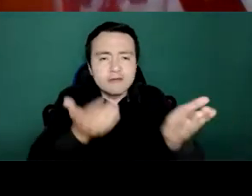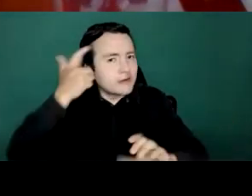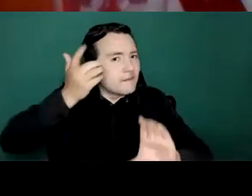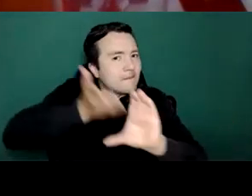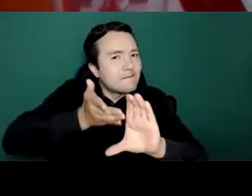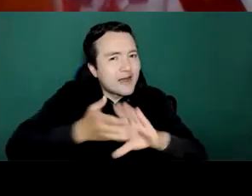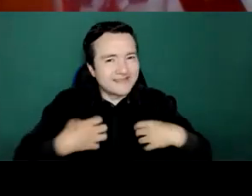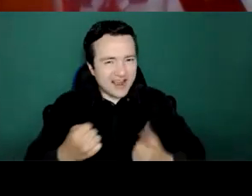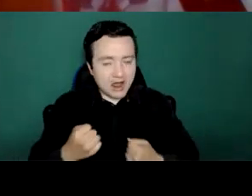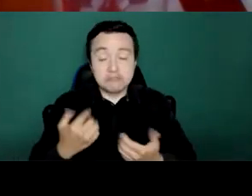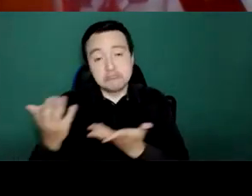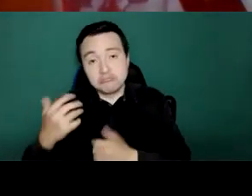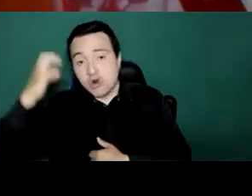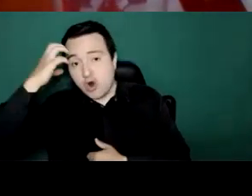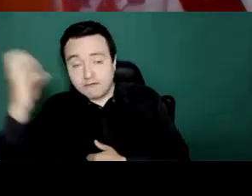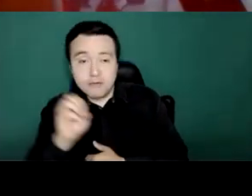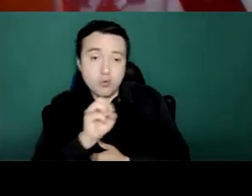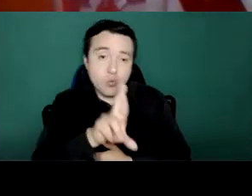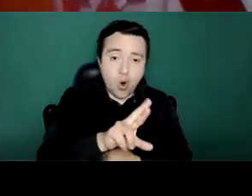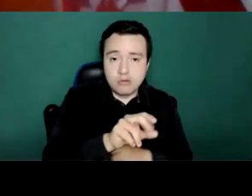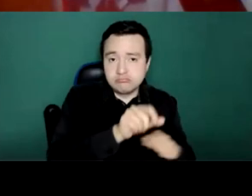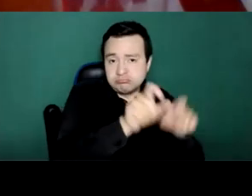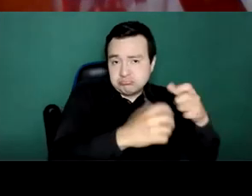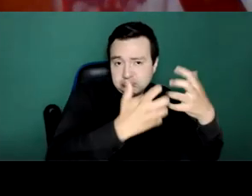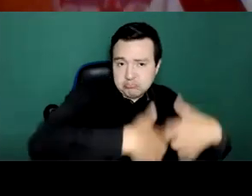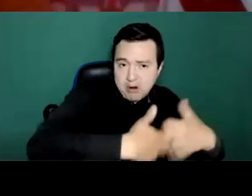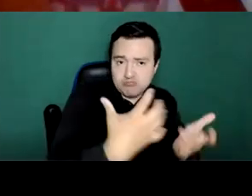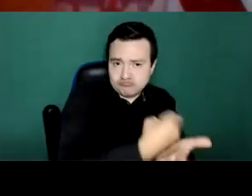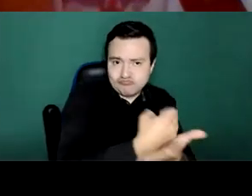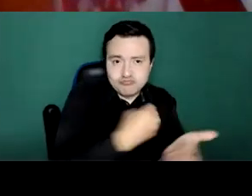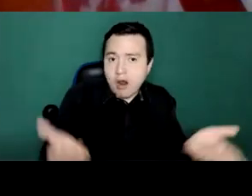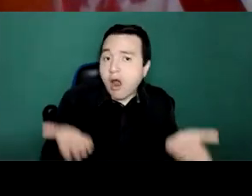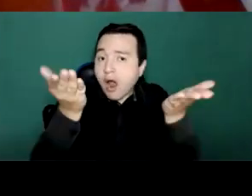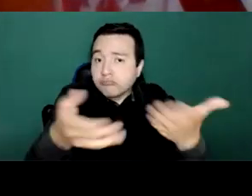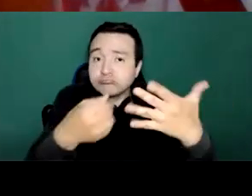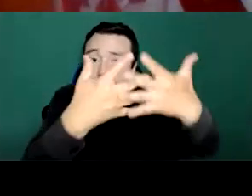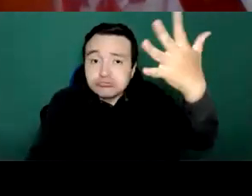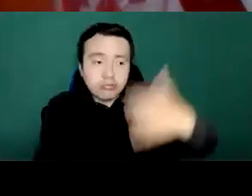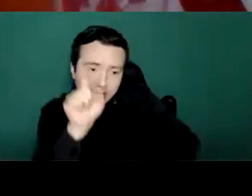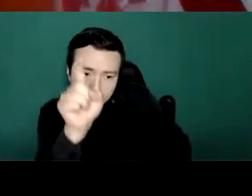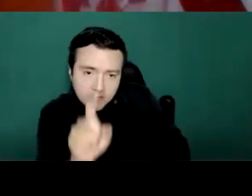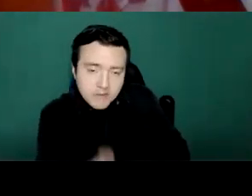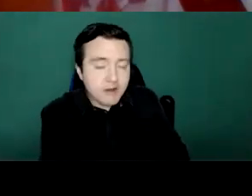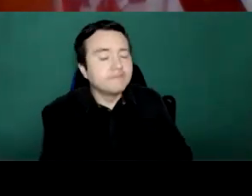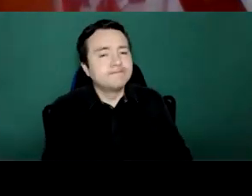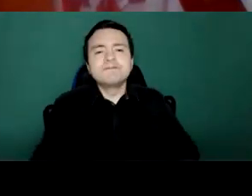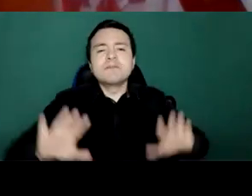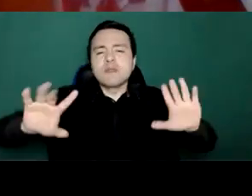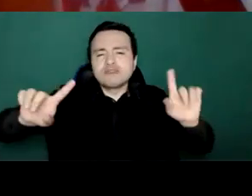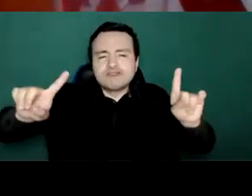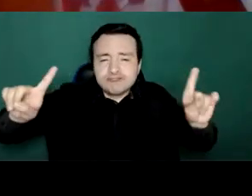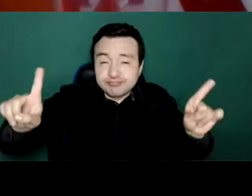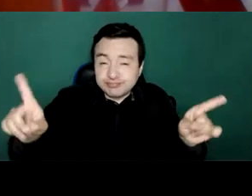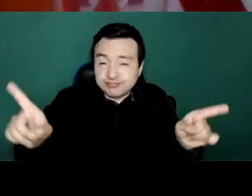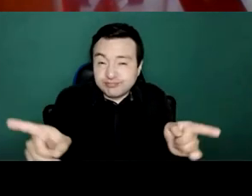issue of mental health in a pandemic, and I know the word holistic is one that is used very often, but this rarely